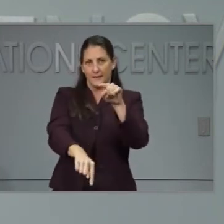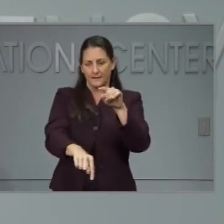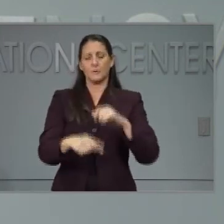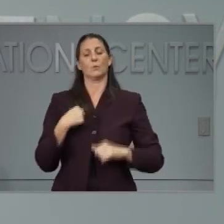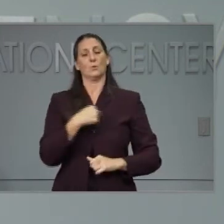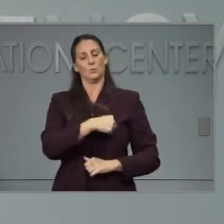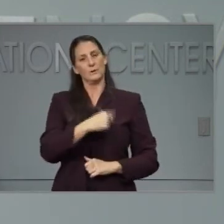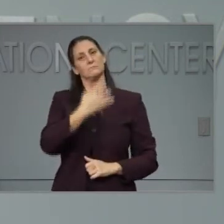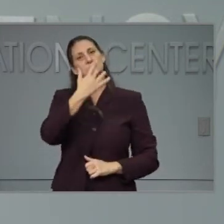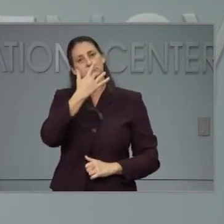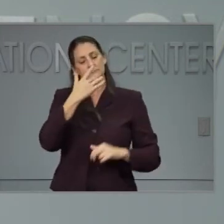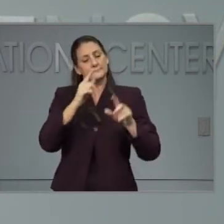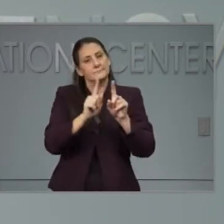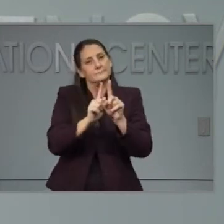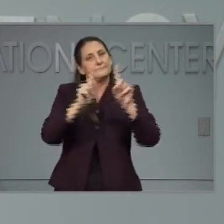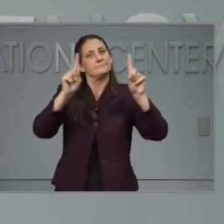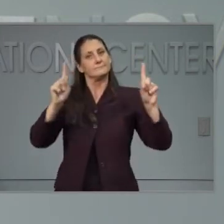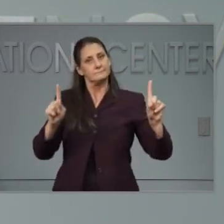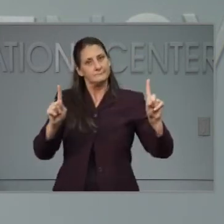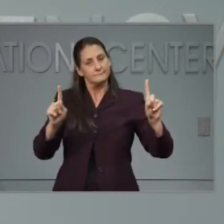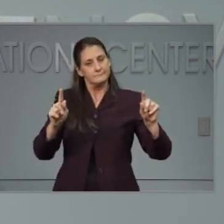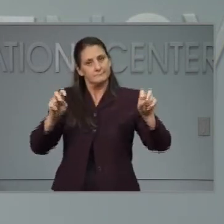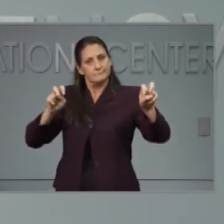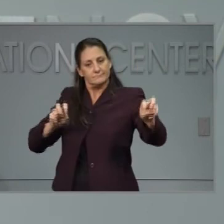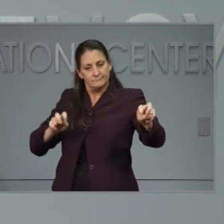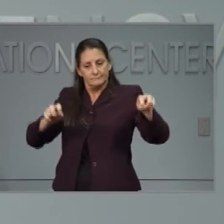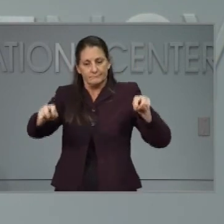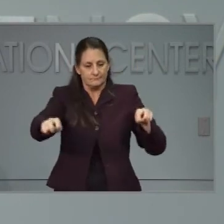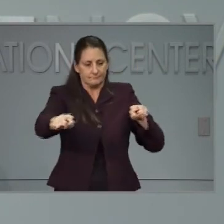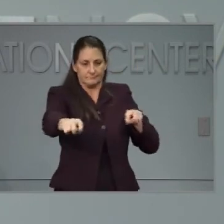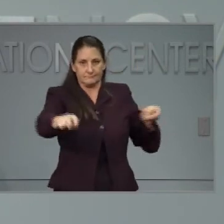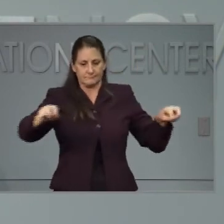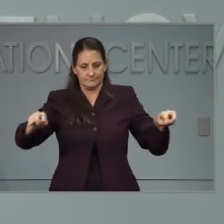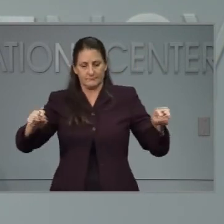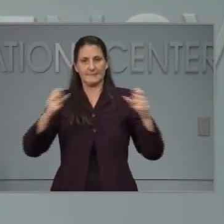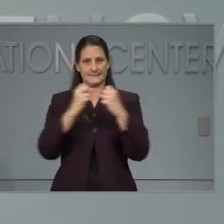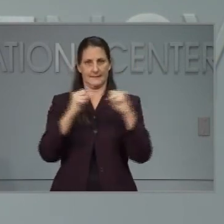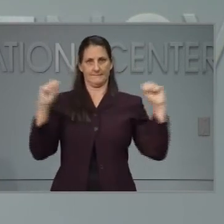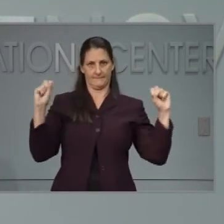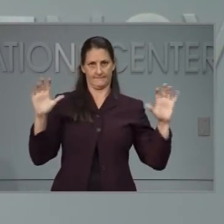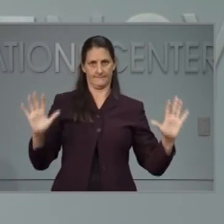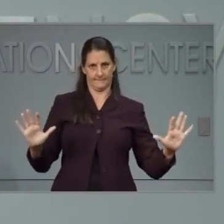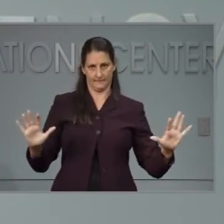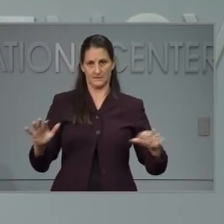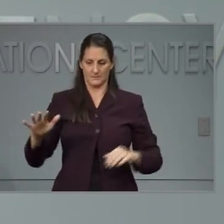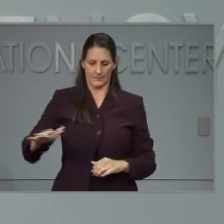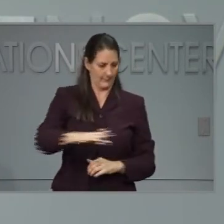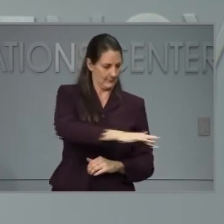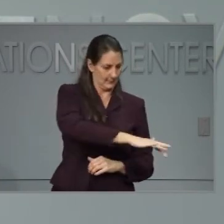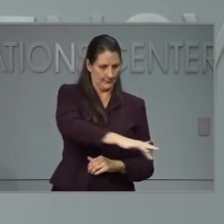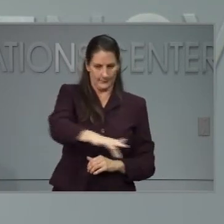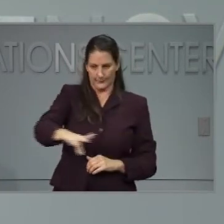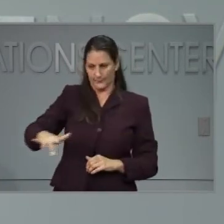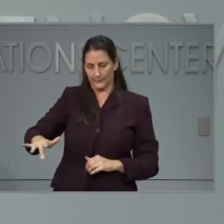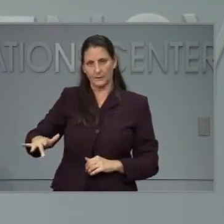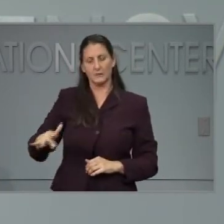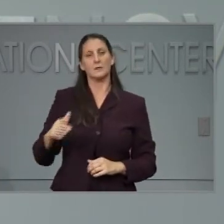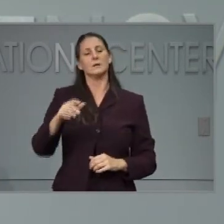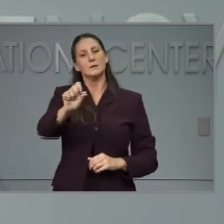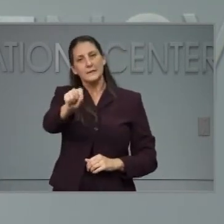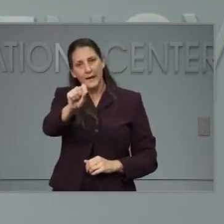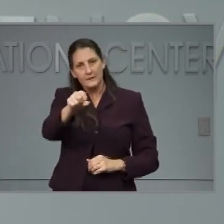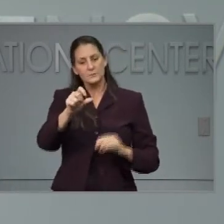they need, keep each other safe, and make sure that we are all making good decisions. Personally, again, just because we are opening